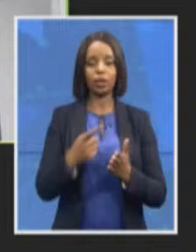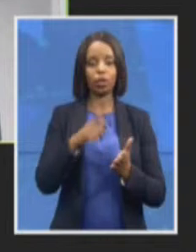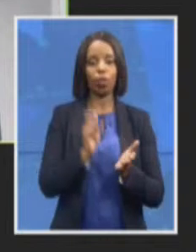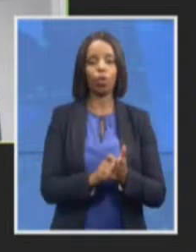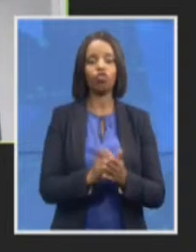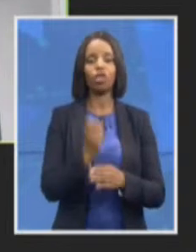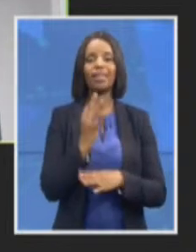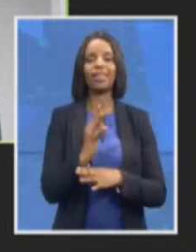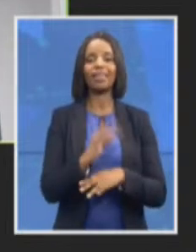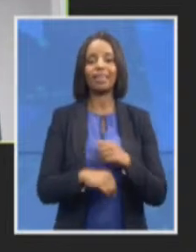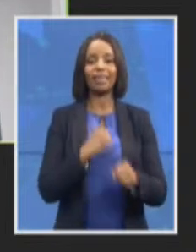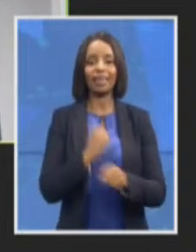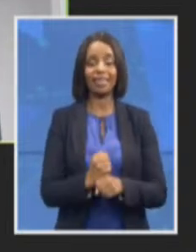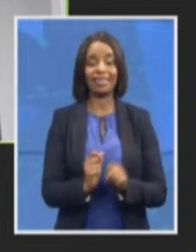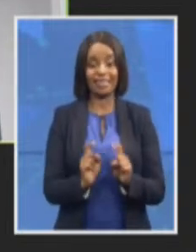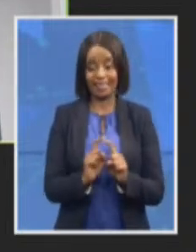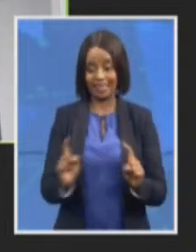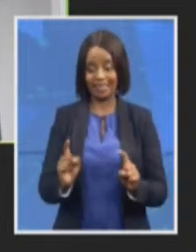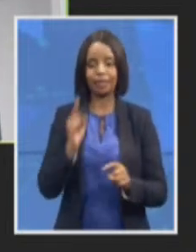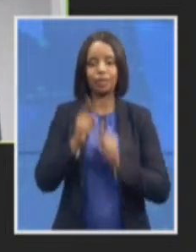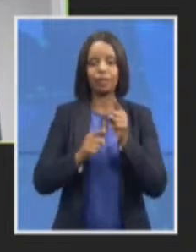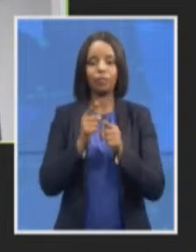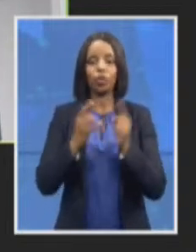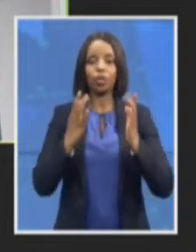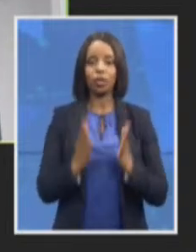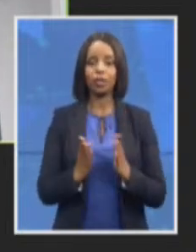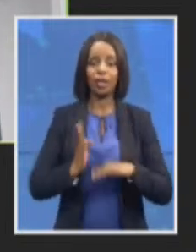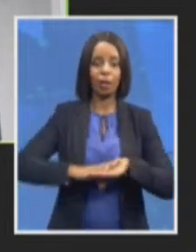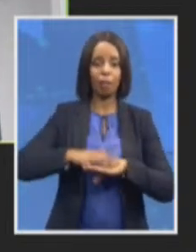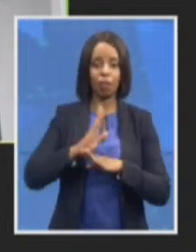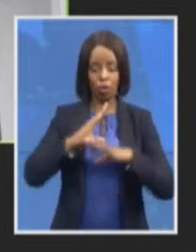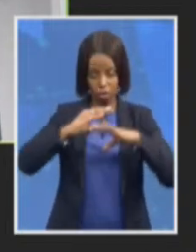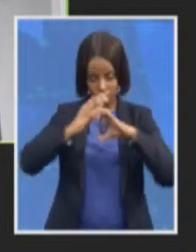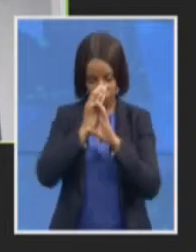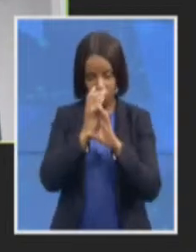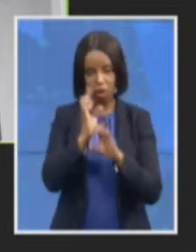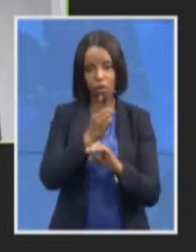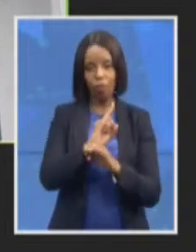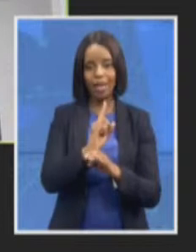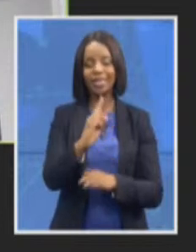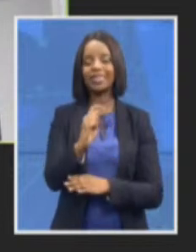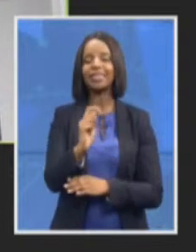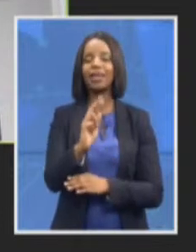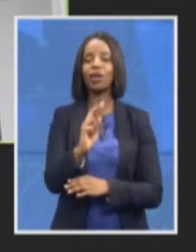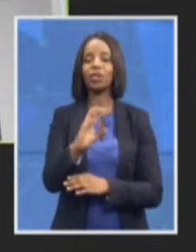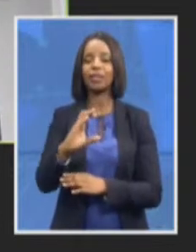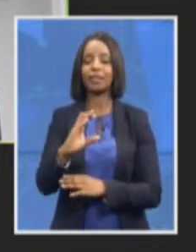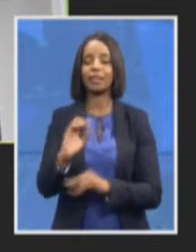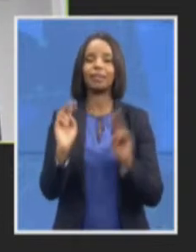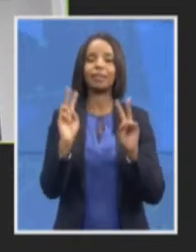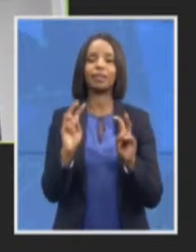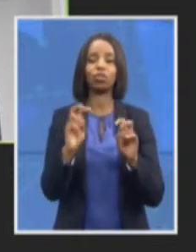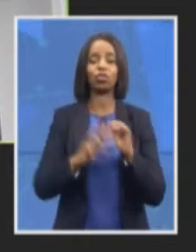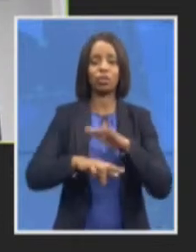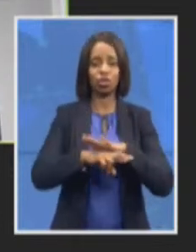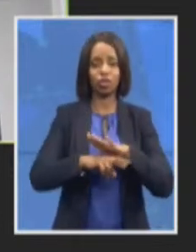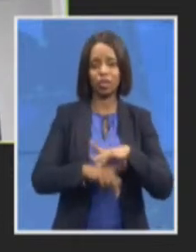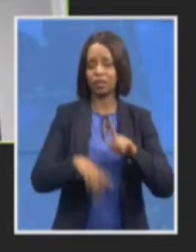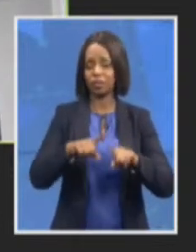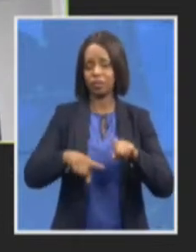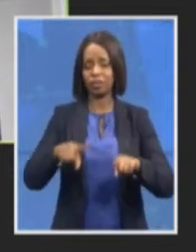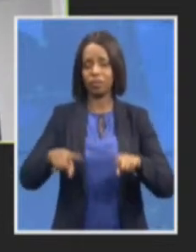with TRC matters in the various regions and the DPCI we are working very closely with them